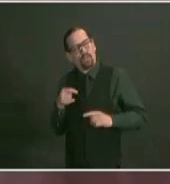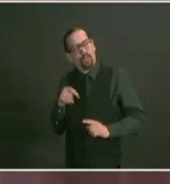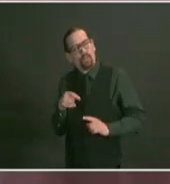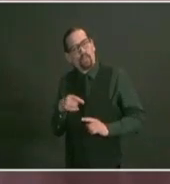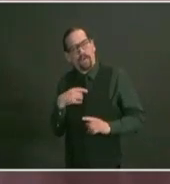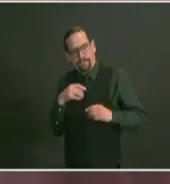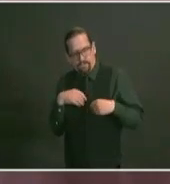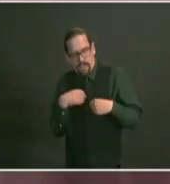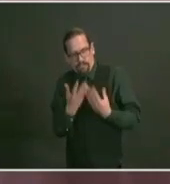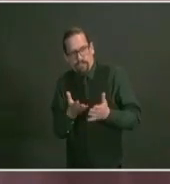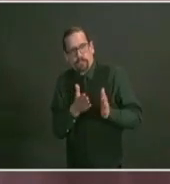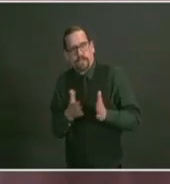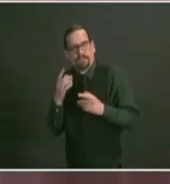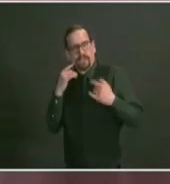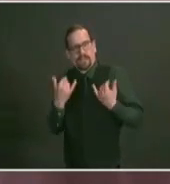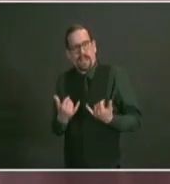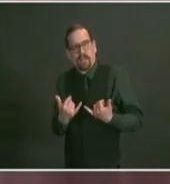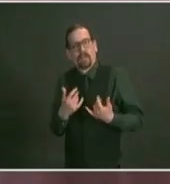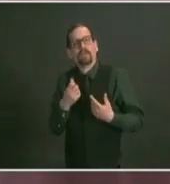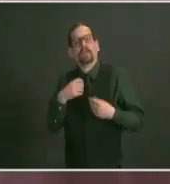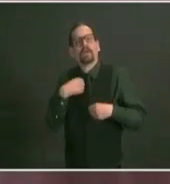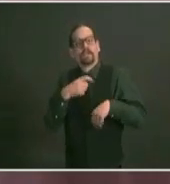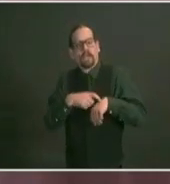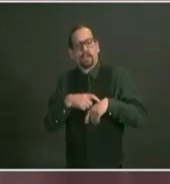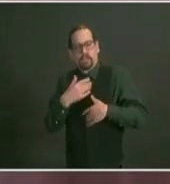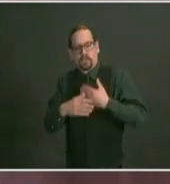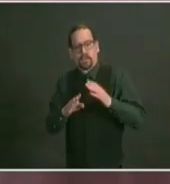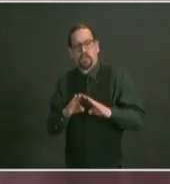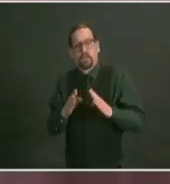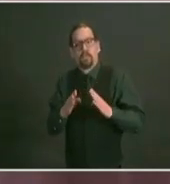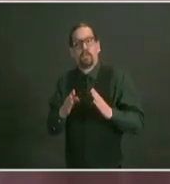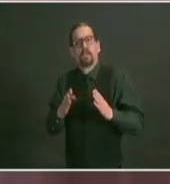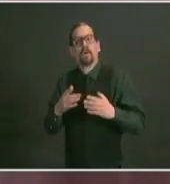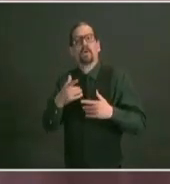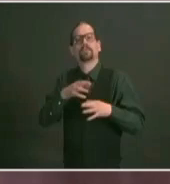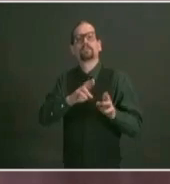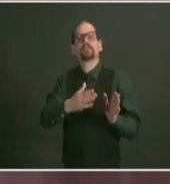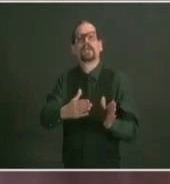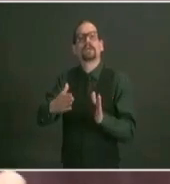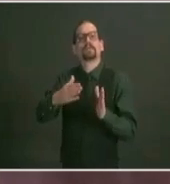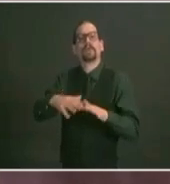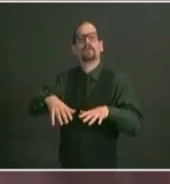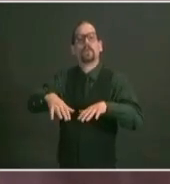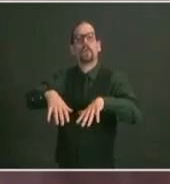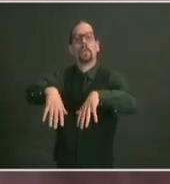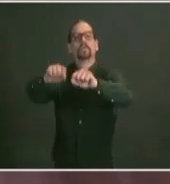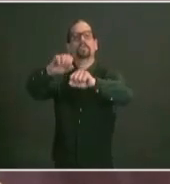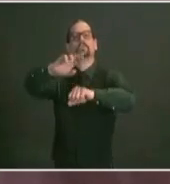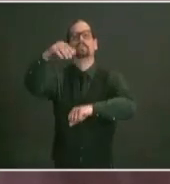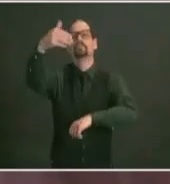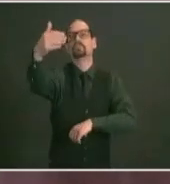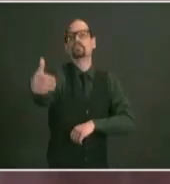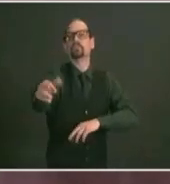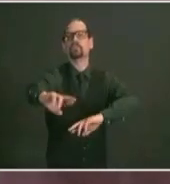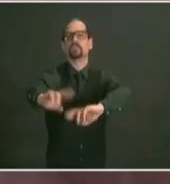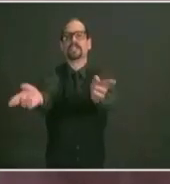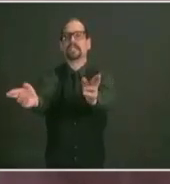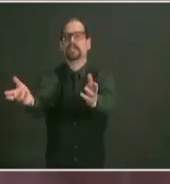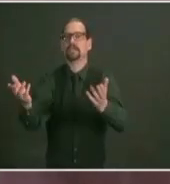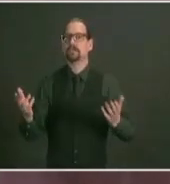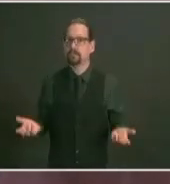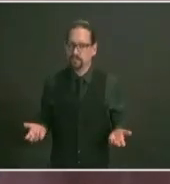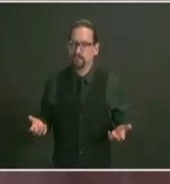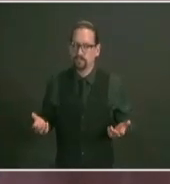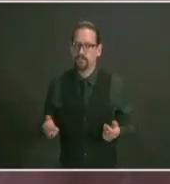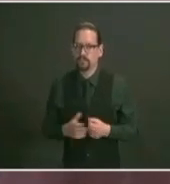way that is advancing thinking months down the line to make sure that these things happen i'm sure people can plan right now can i